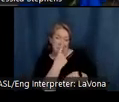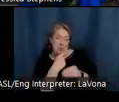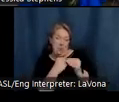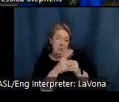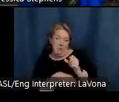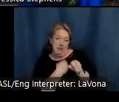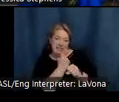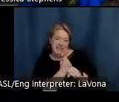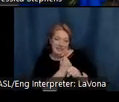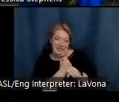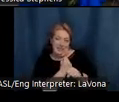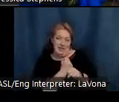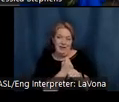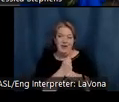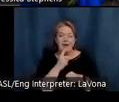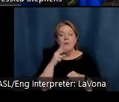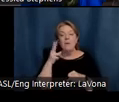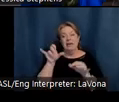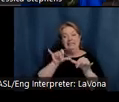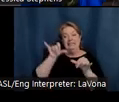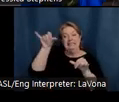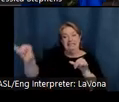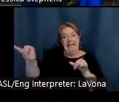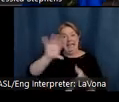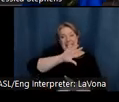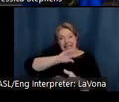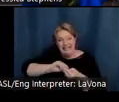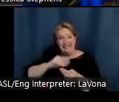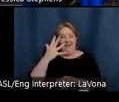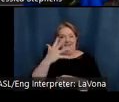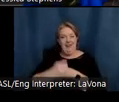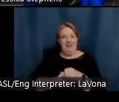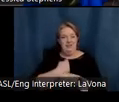Steele would end up staying in Germany for a total of five years.